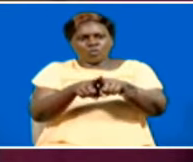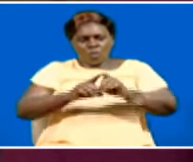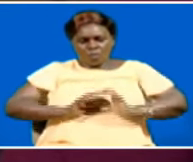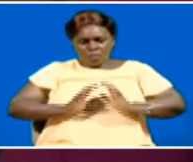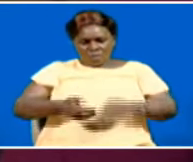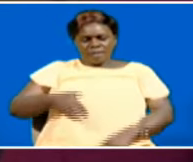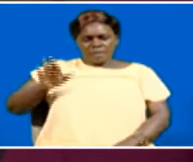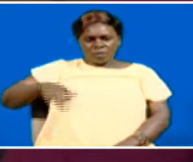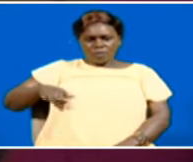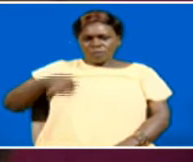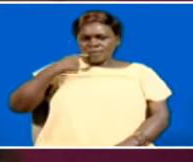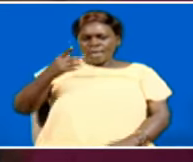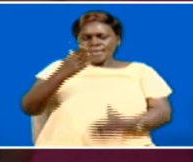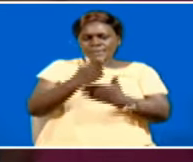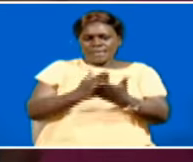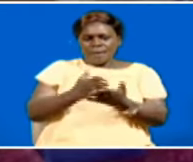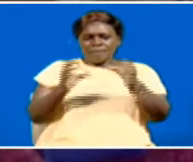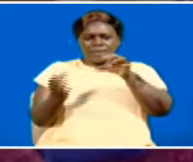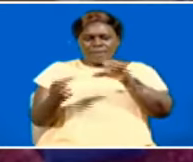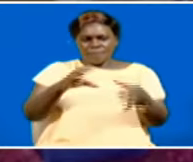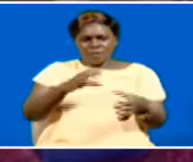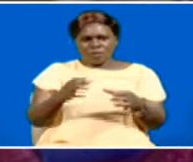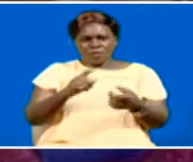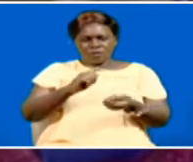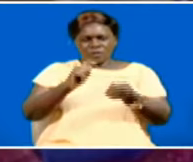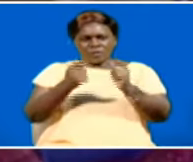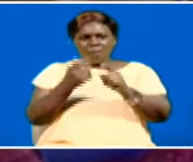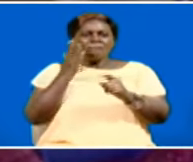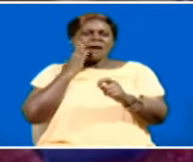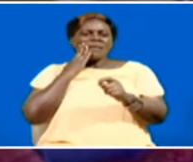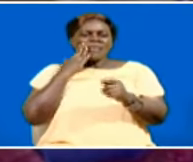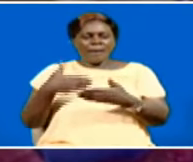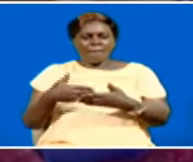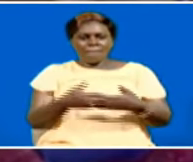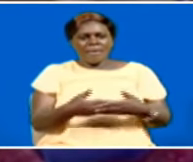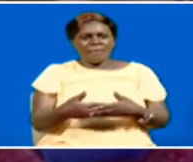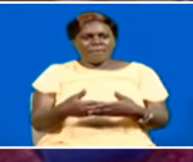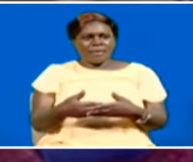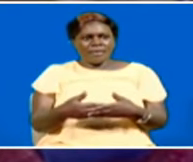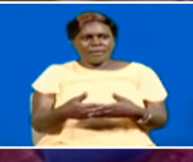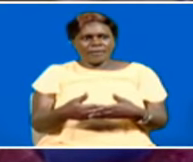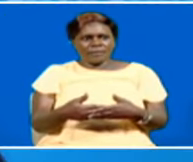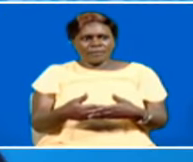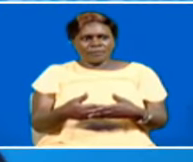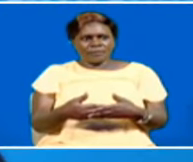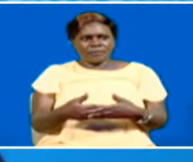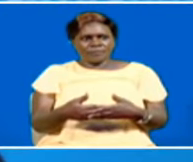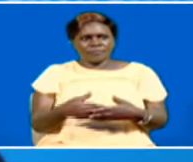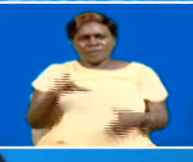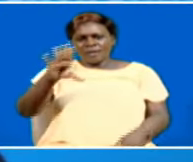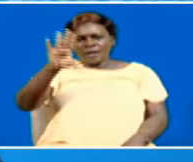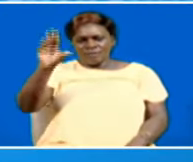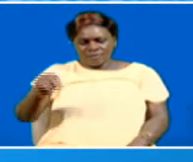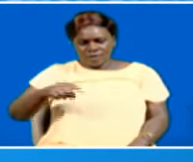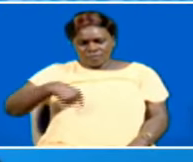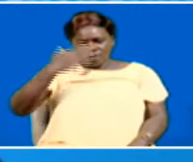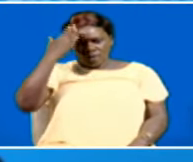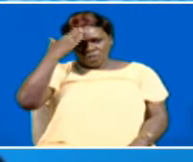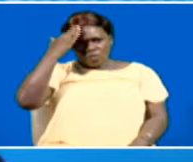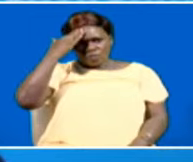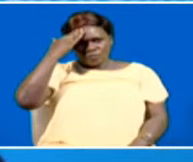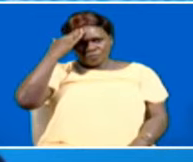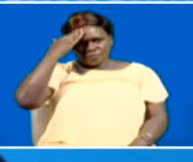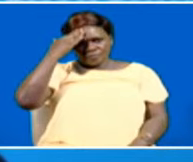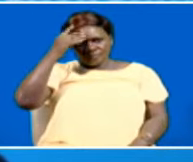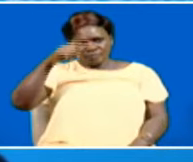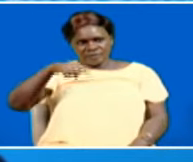women, they say some of these chemicals may transfer from mother to fetus across the placenta. In Africa, we know, as has been said,